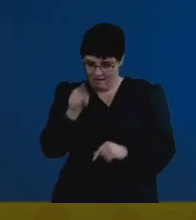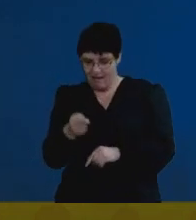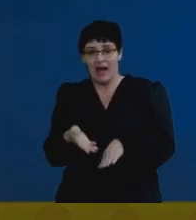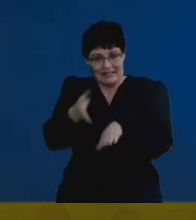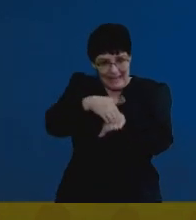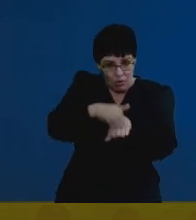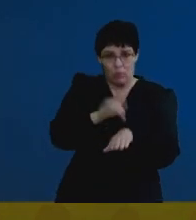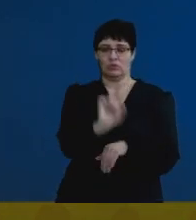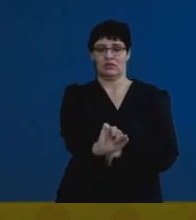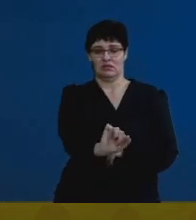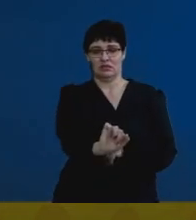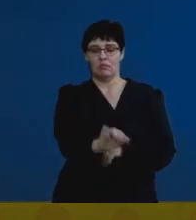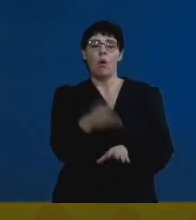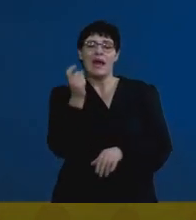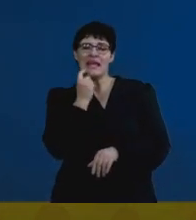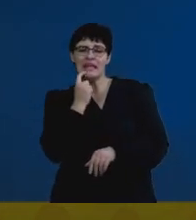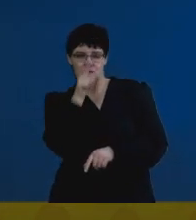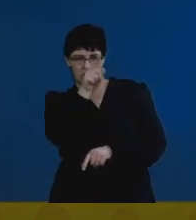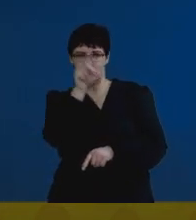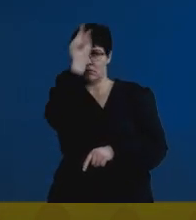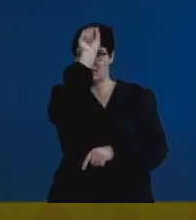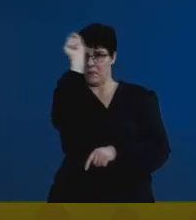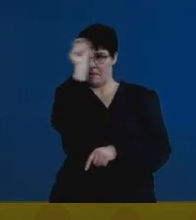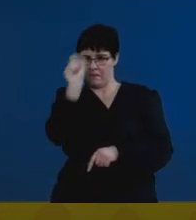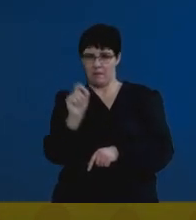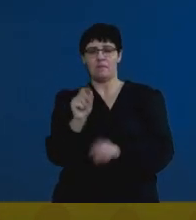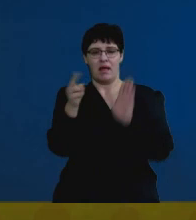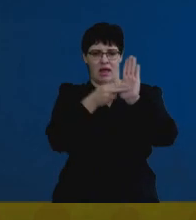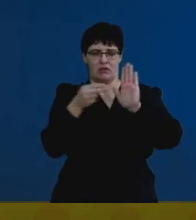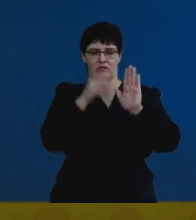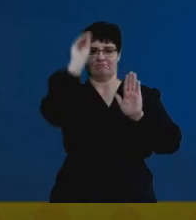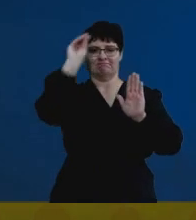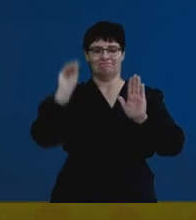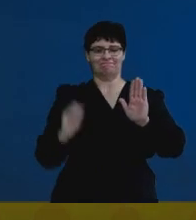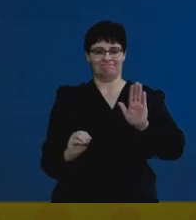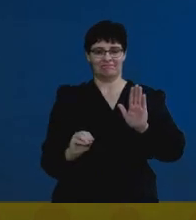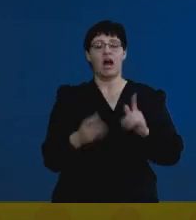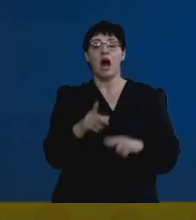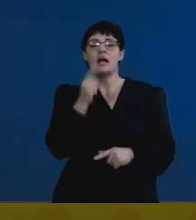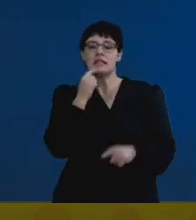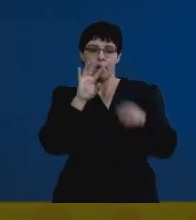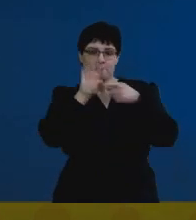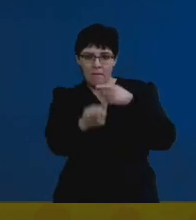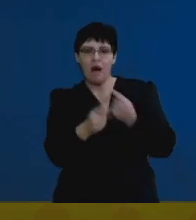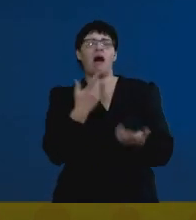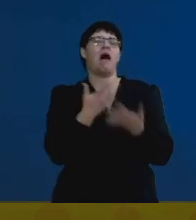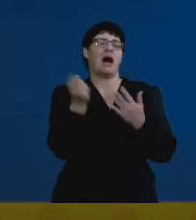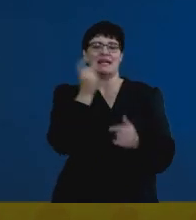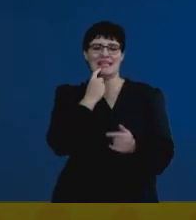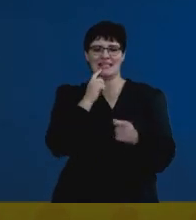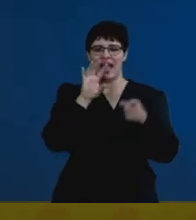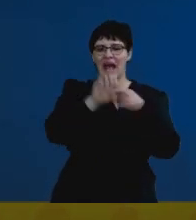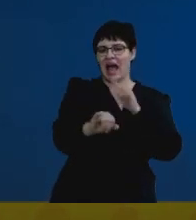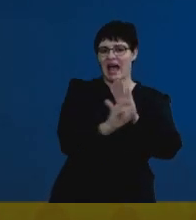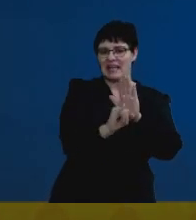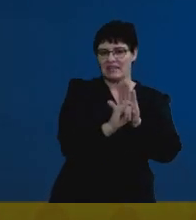Download these. You can easily annotate diagrams. By doing this, you will find that you're able to identify parts.